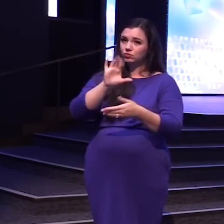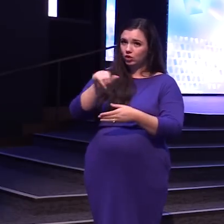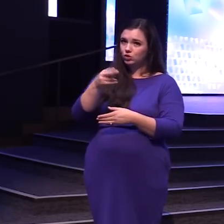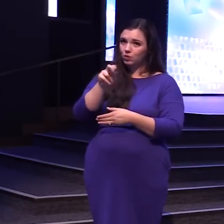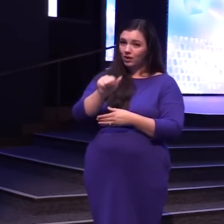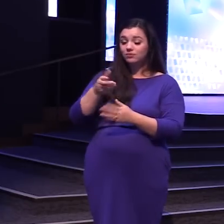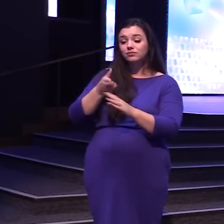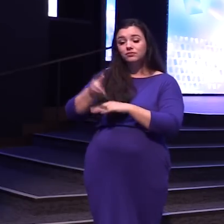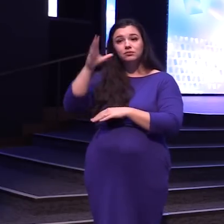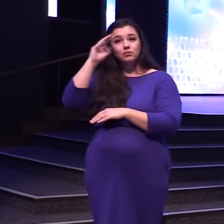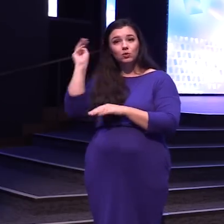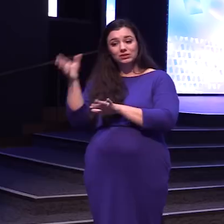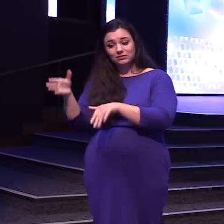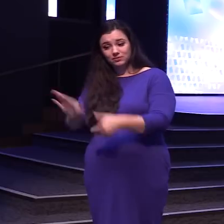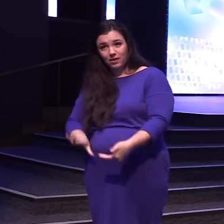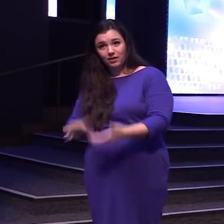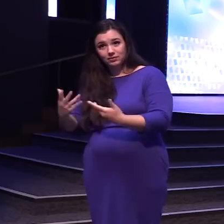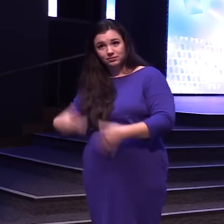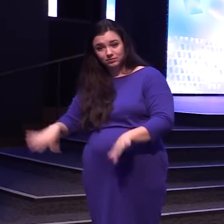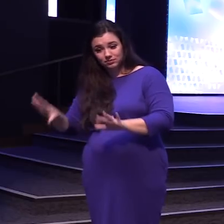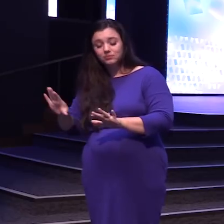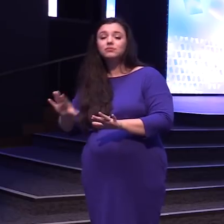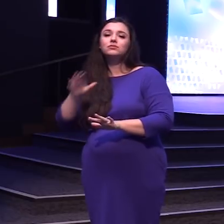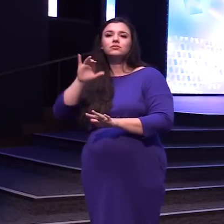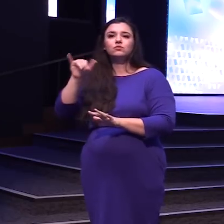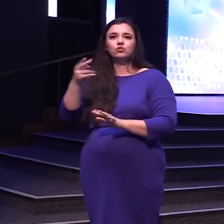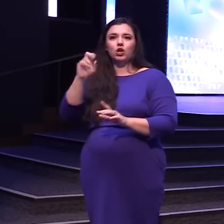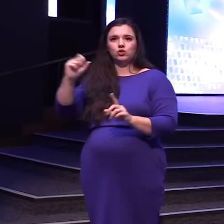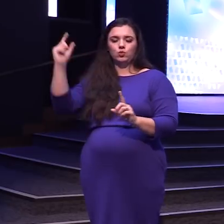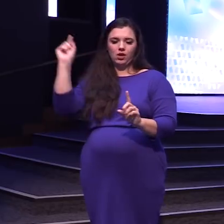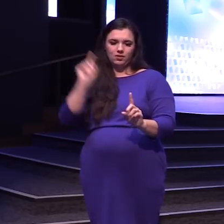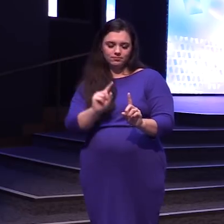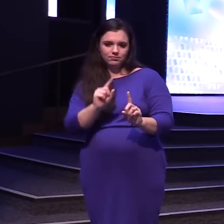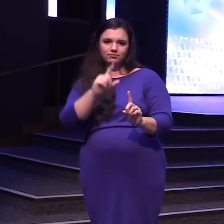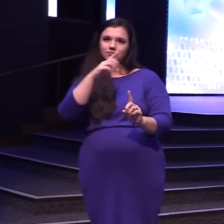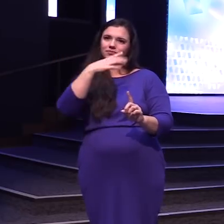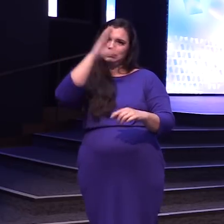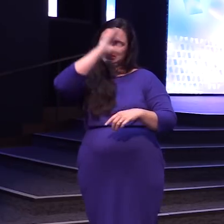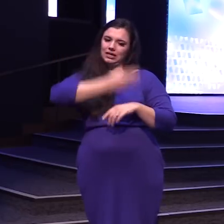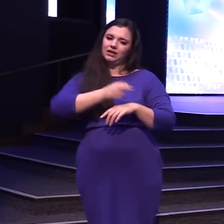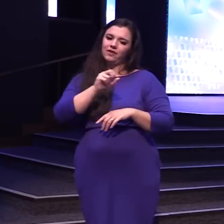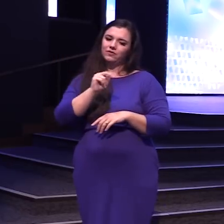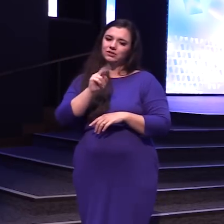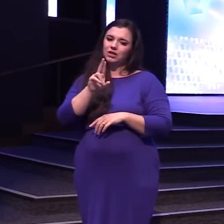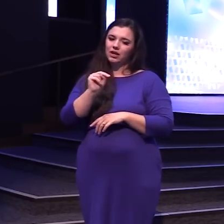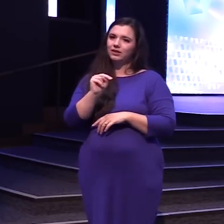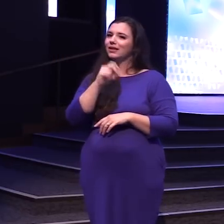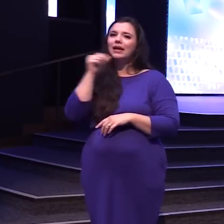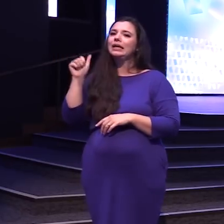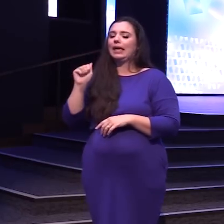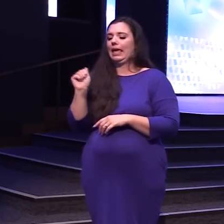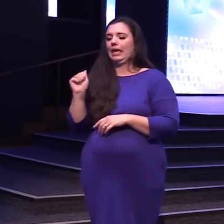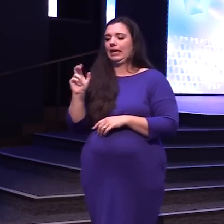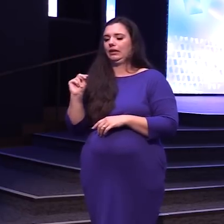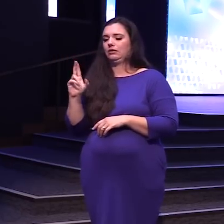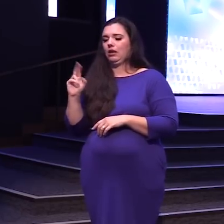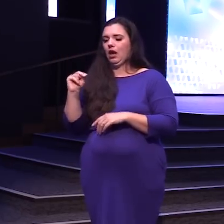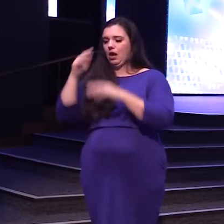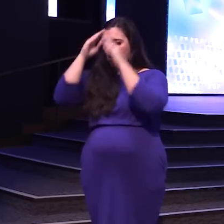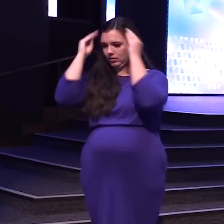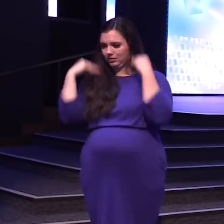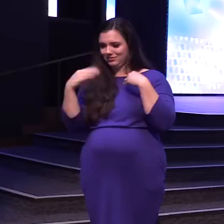the death of Moses The Lord's servant The Lord spoke to Joshua Son of Nun Not son of a nun But just son of nun